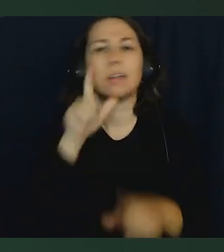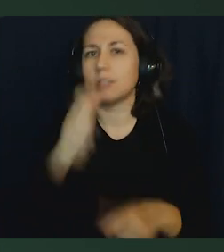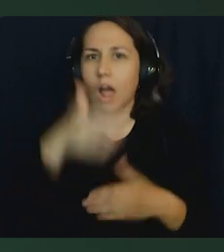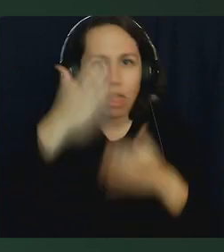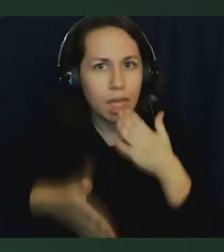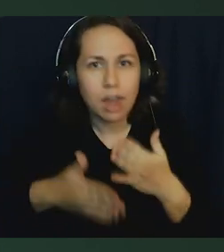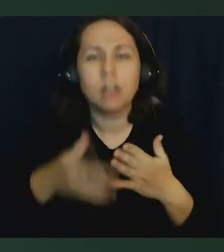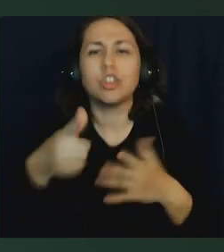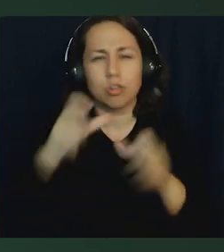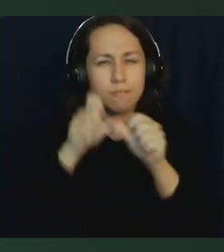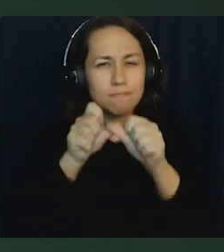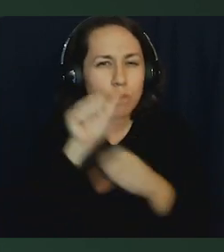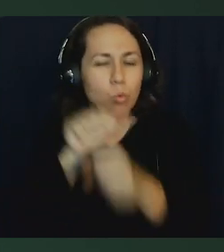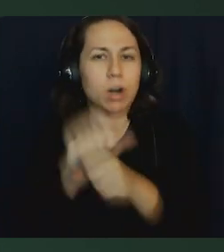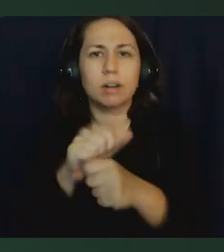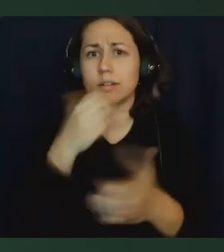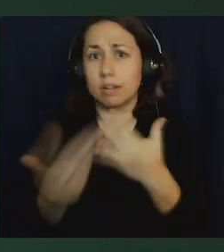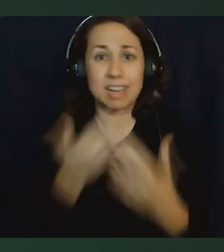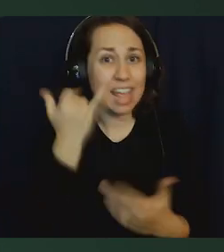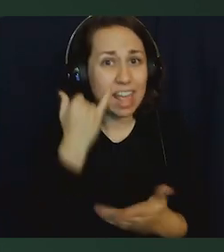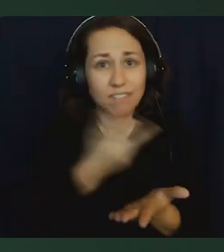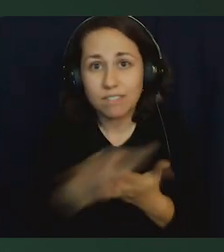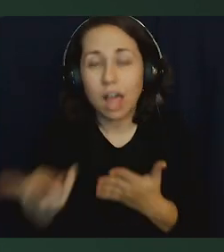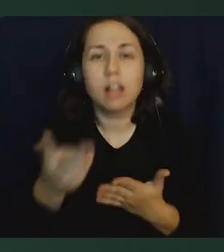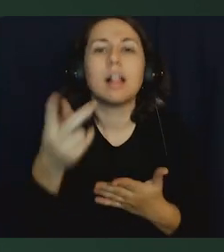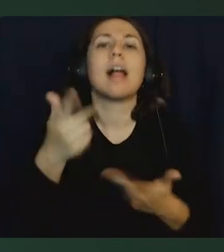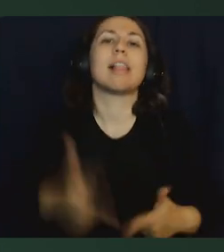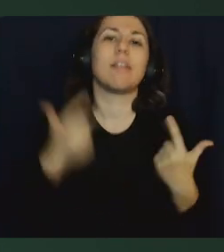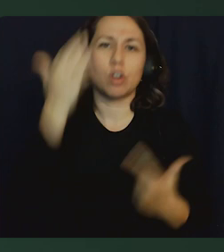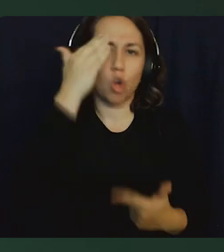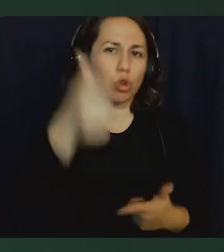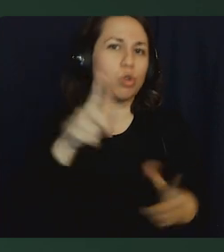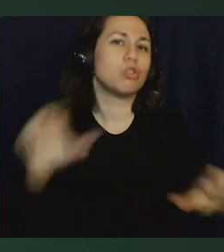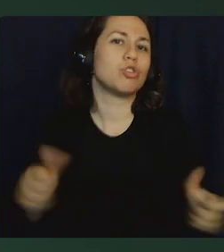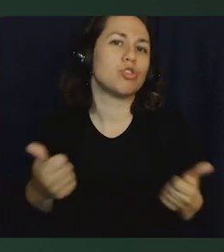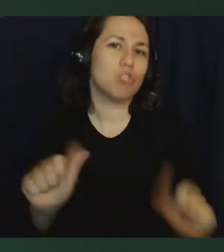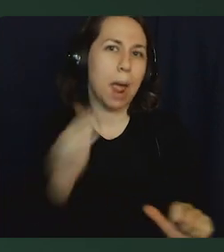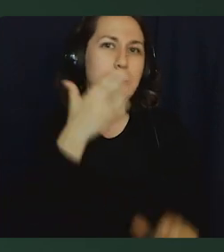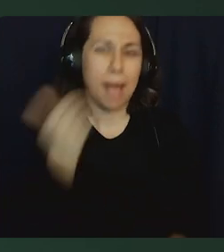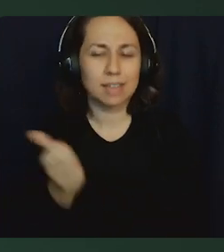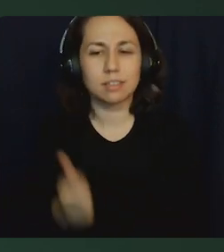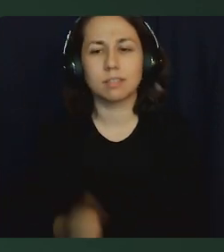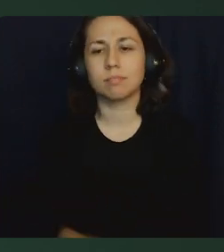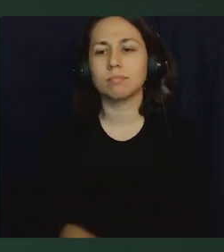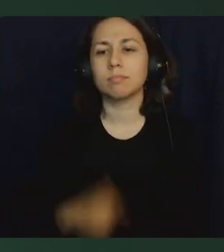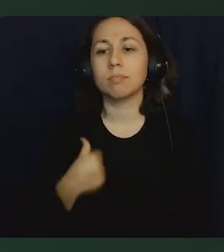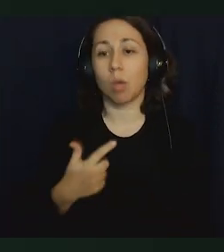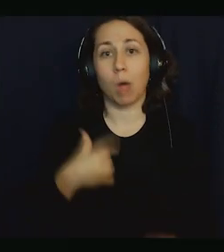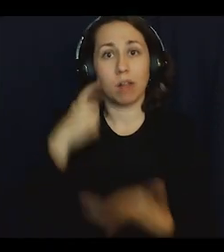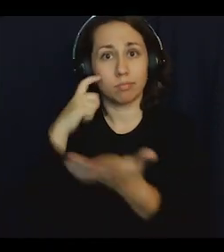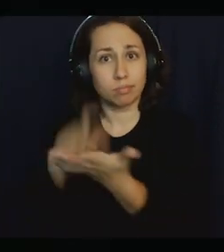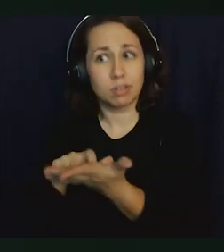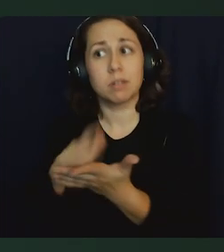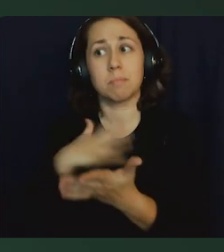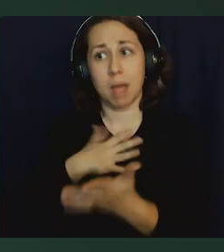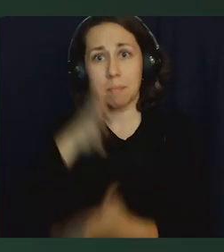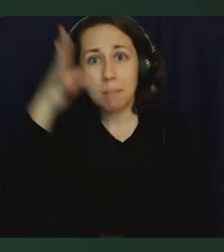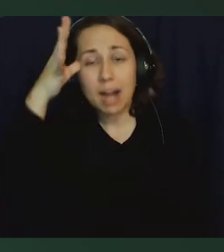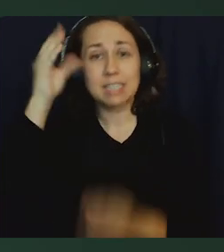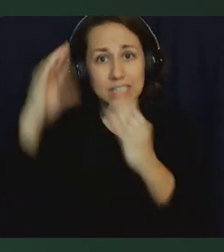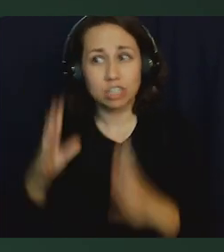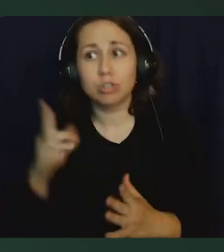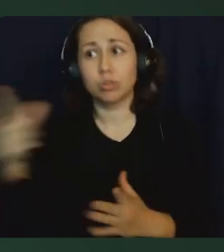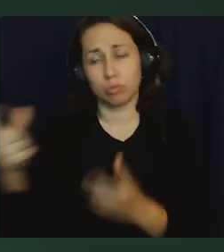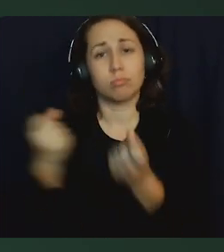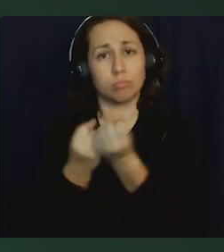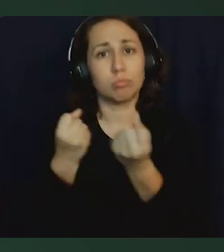but this is not over yet. Keep on working hard and stay determined, even if you fail. Live knowing that you did your best. I would like to